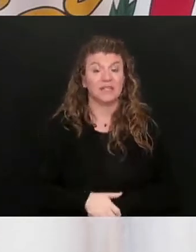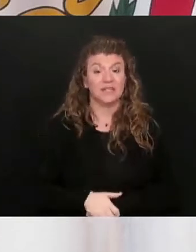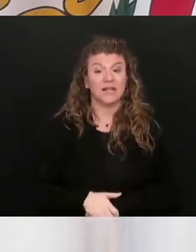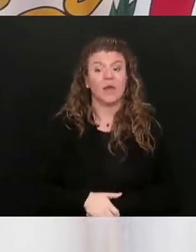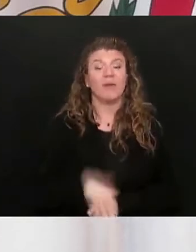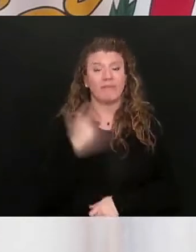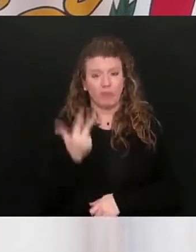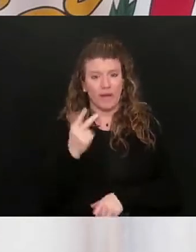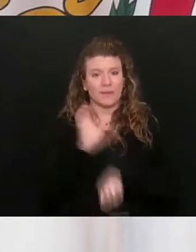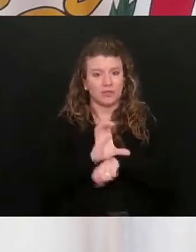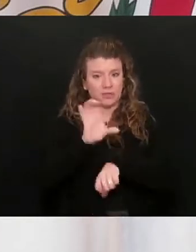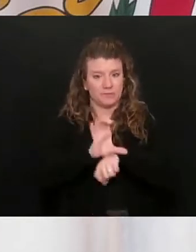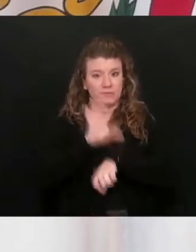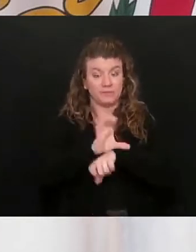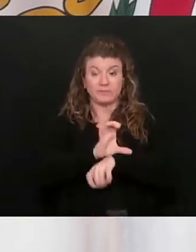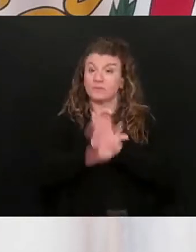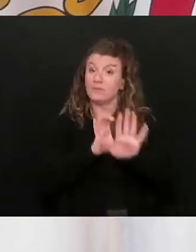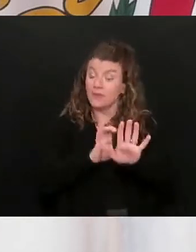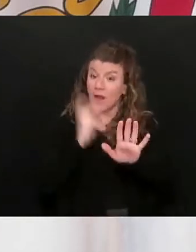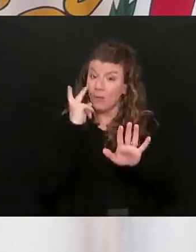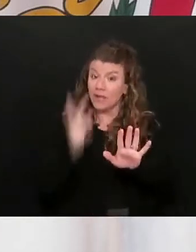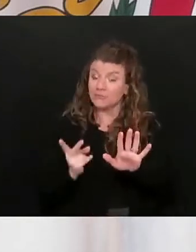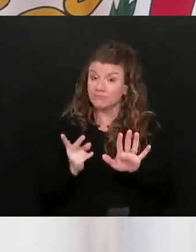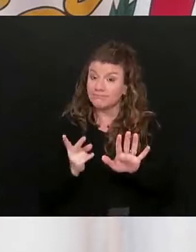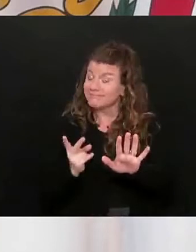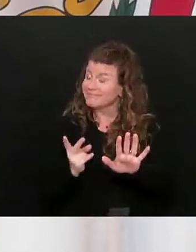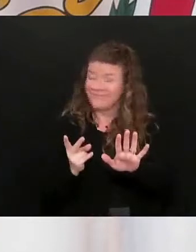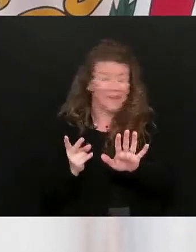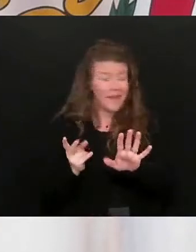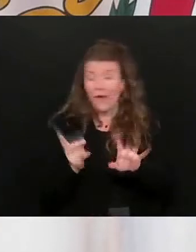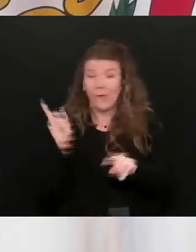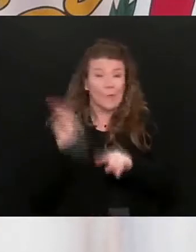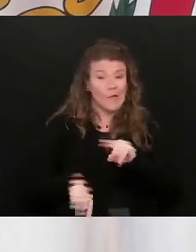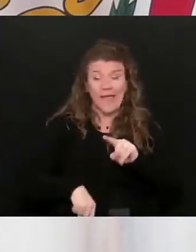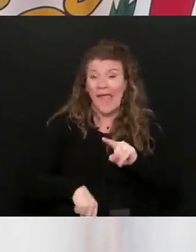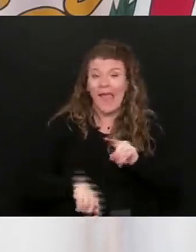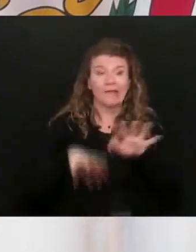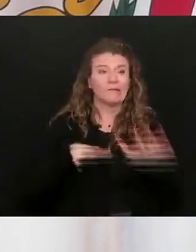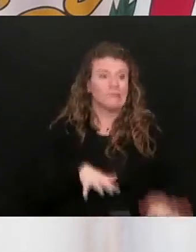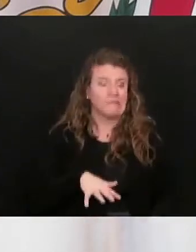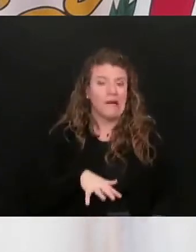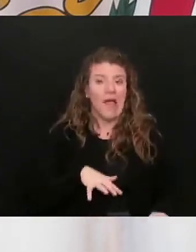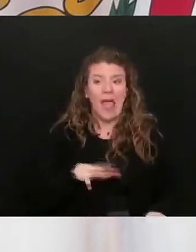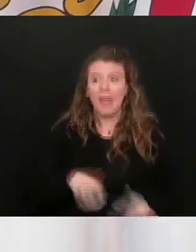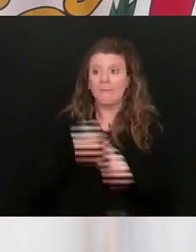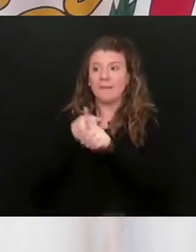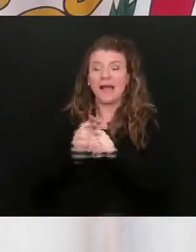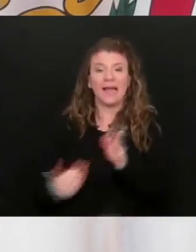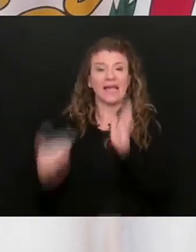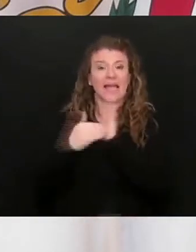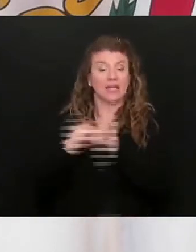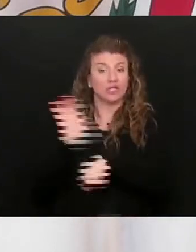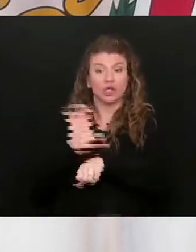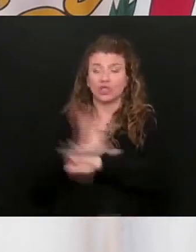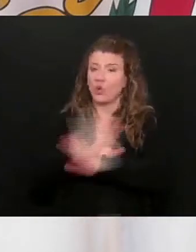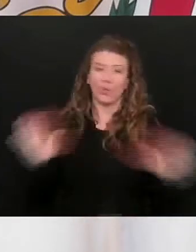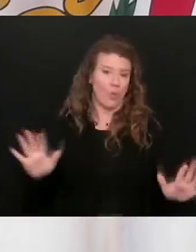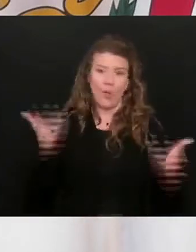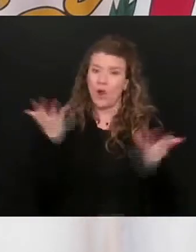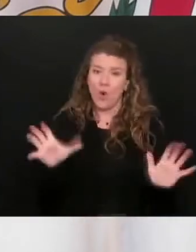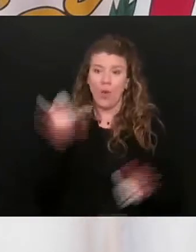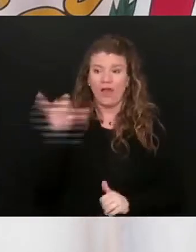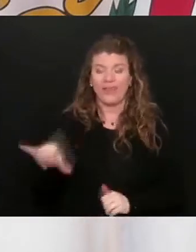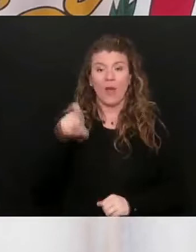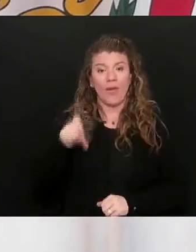in our churches, and we want to watch now. We can't let our churches get wild here on us. We absolutely have to watch